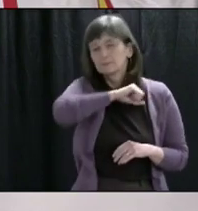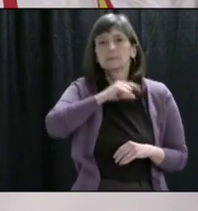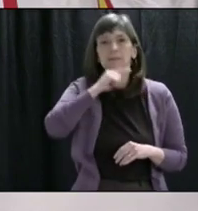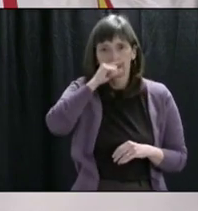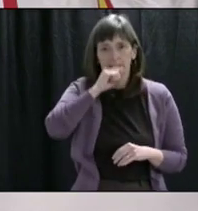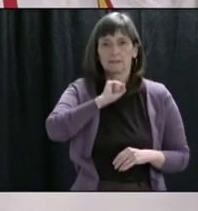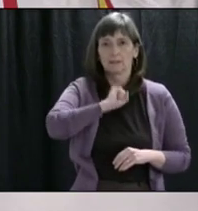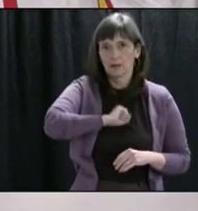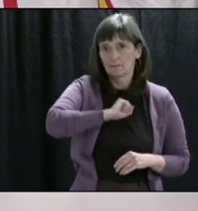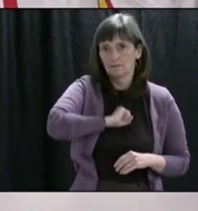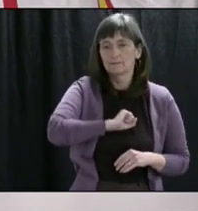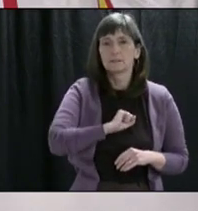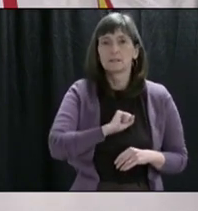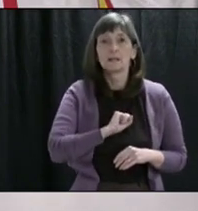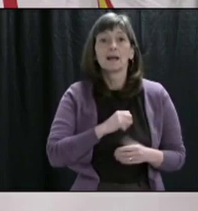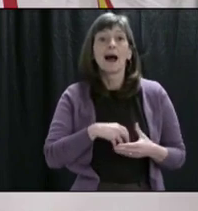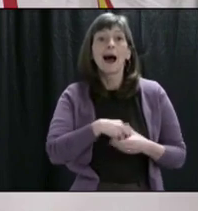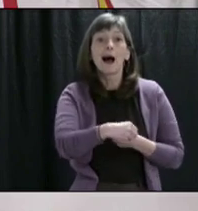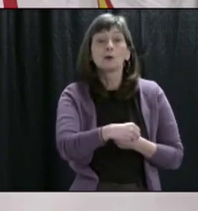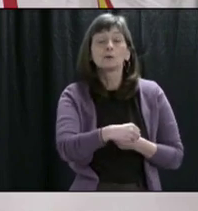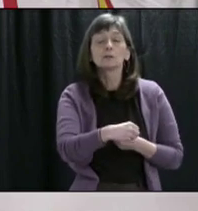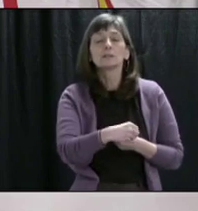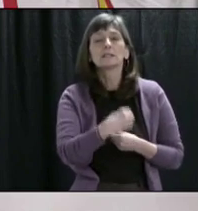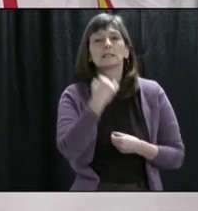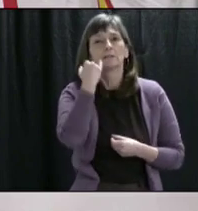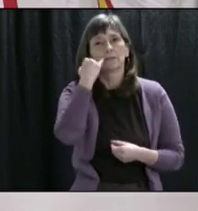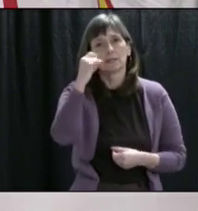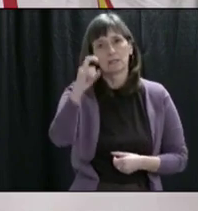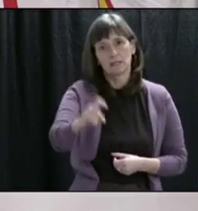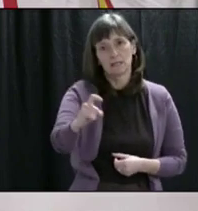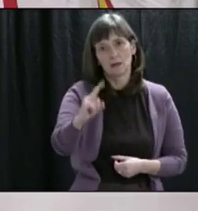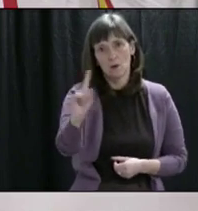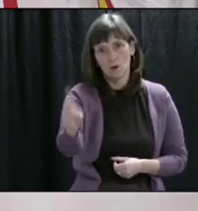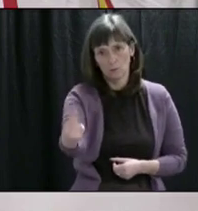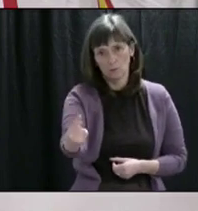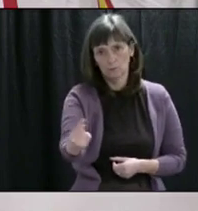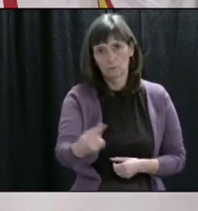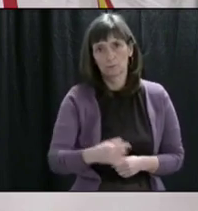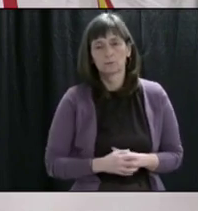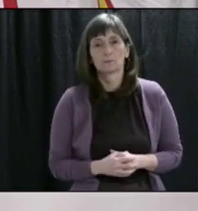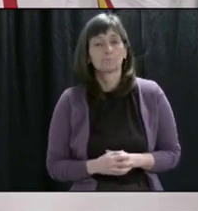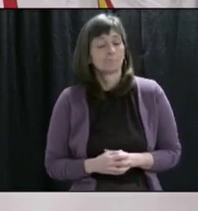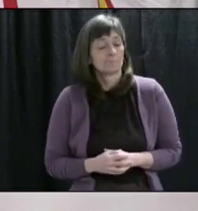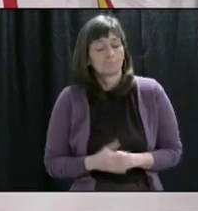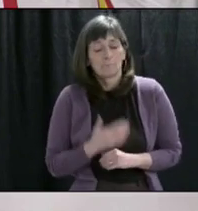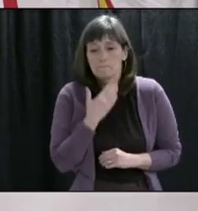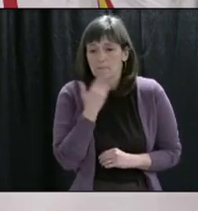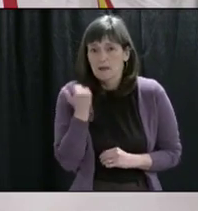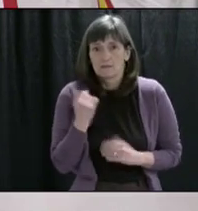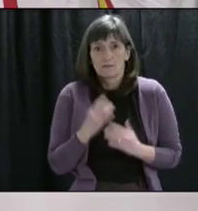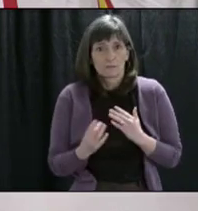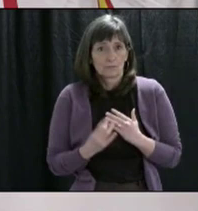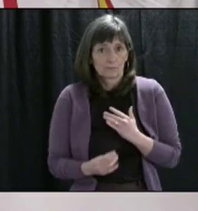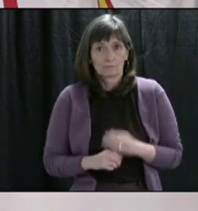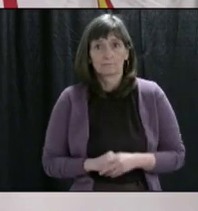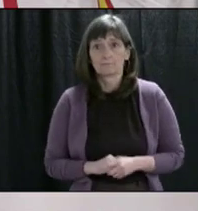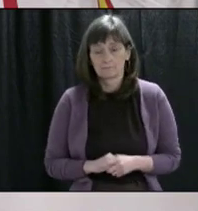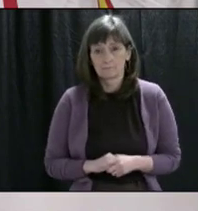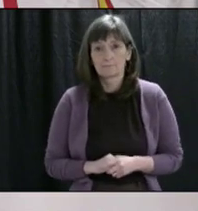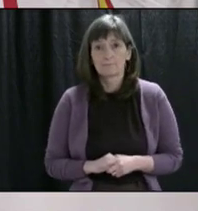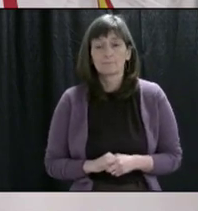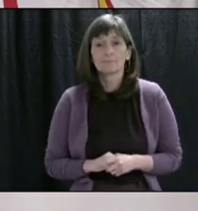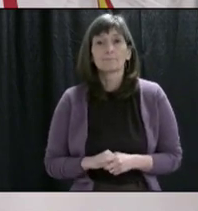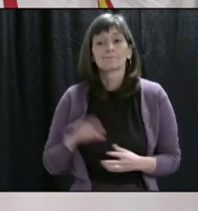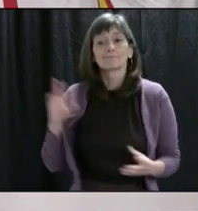only go out when it is absolutely necessary. This is truly our best defense. As a